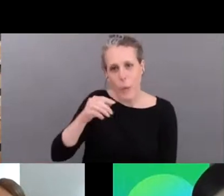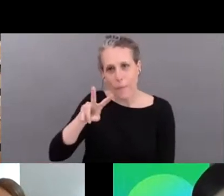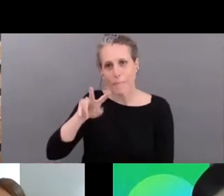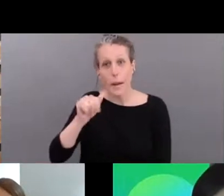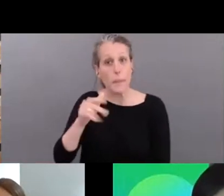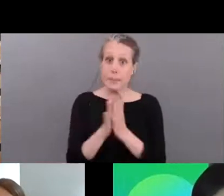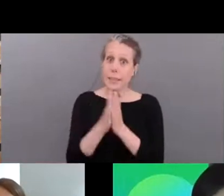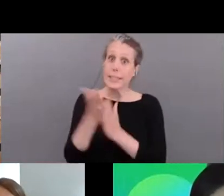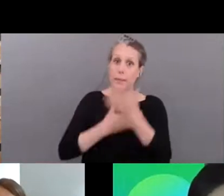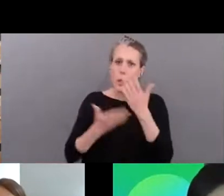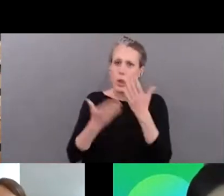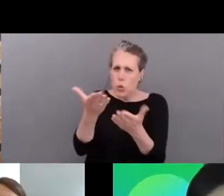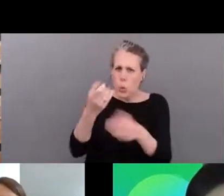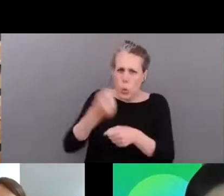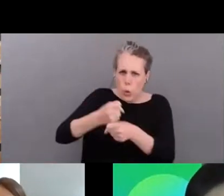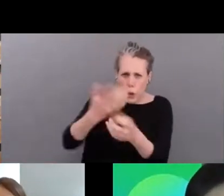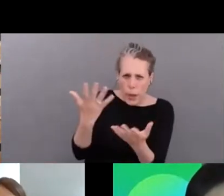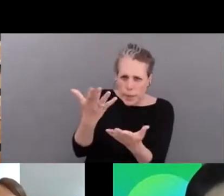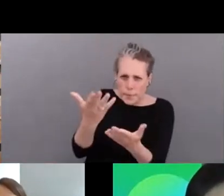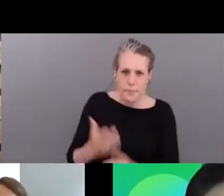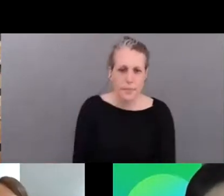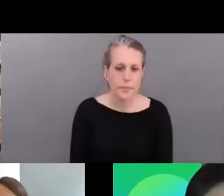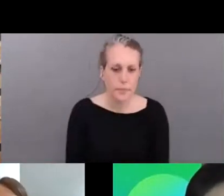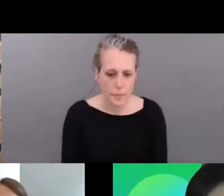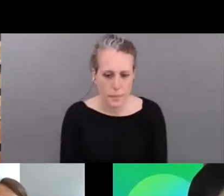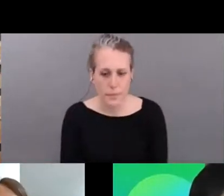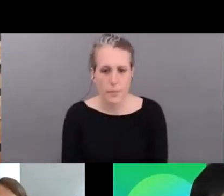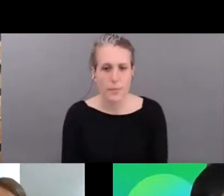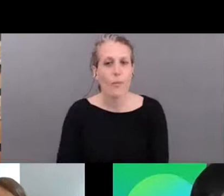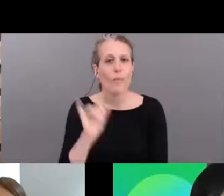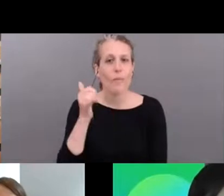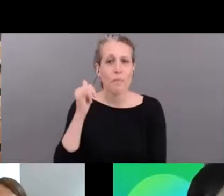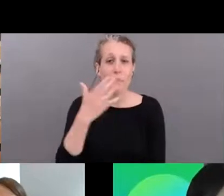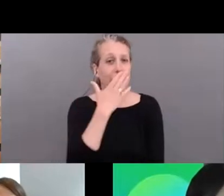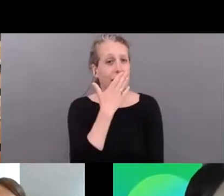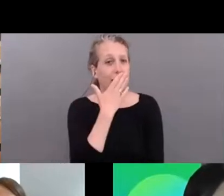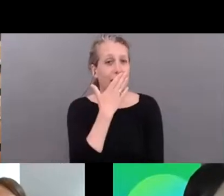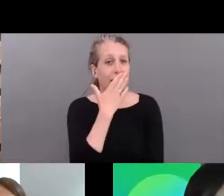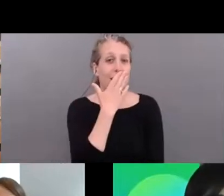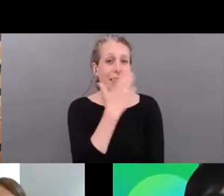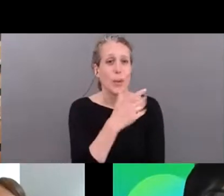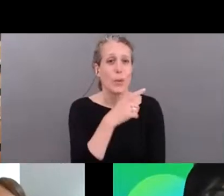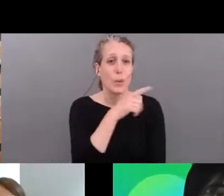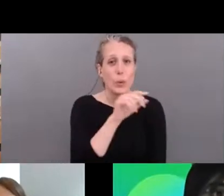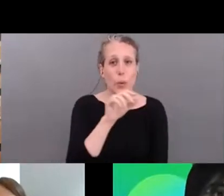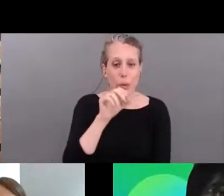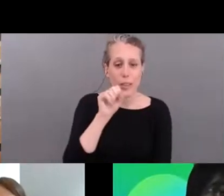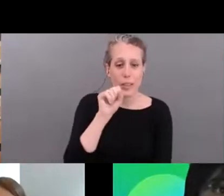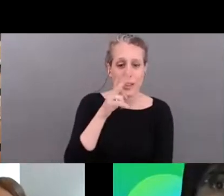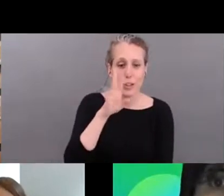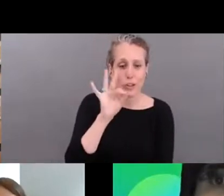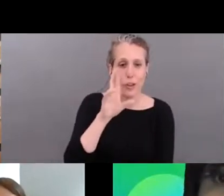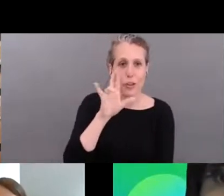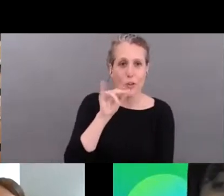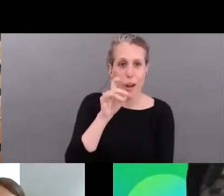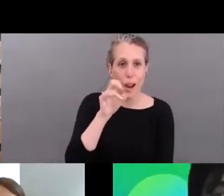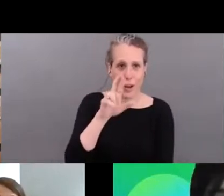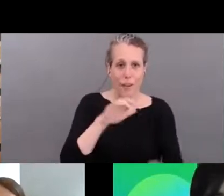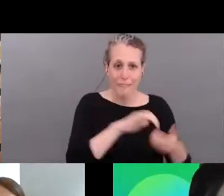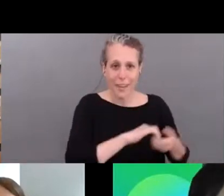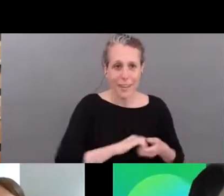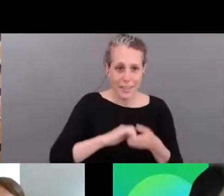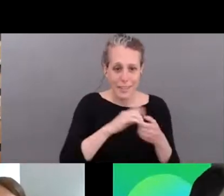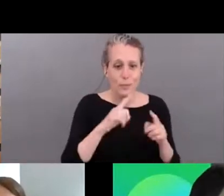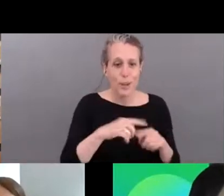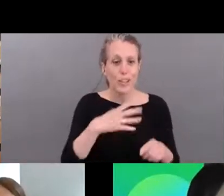what you do um you very much first of all uh to the sir friday foundation and to uh the french ministry of sport